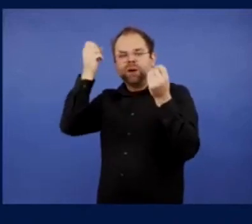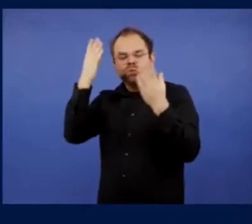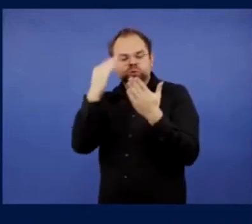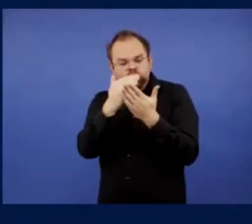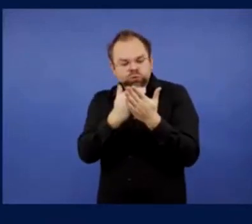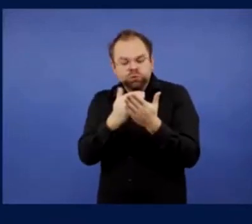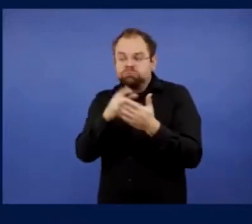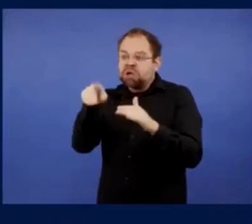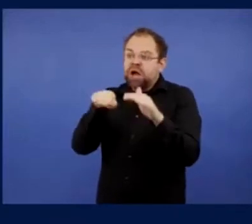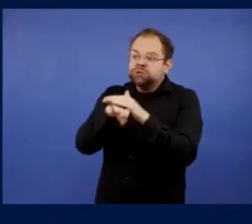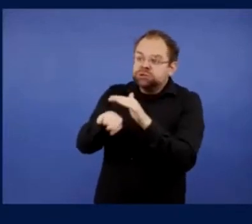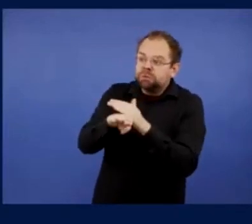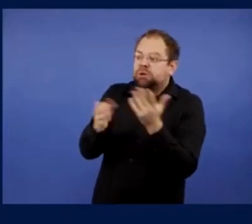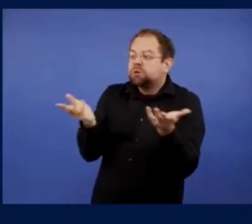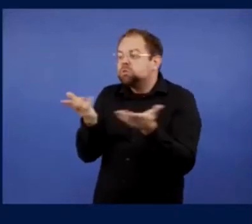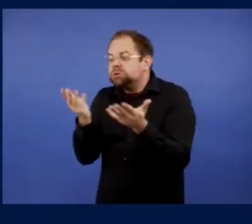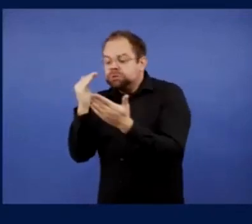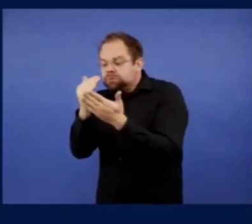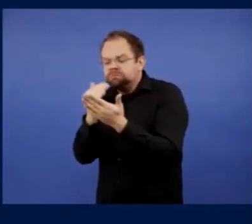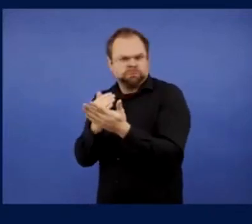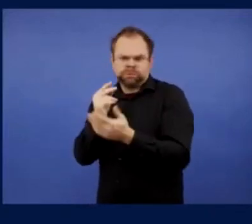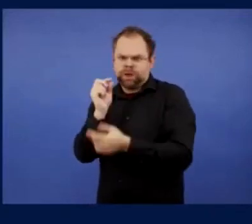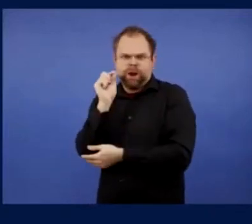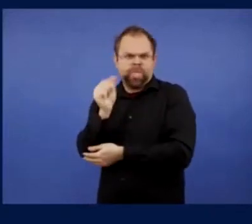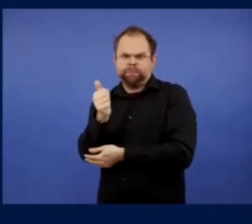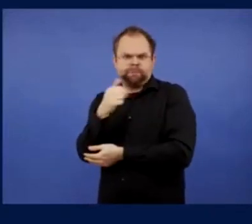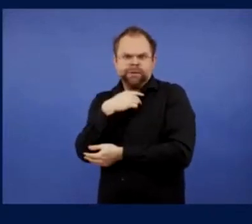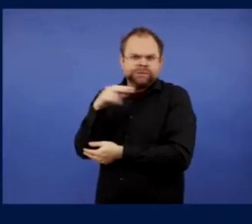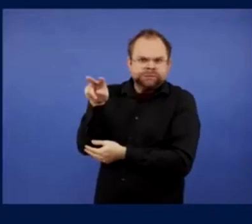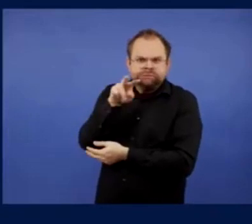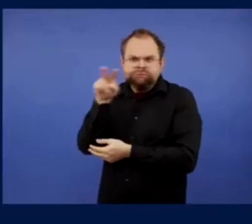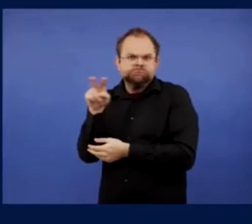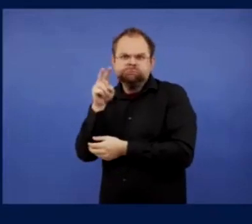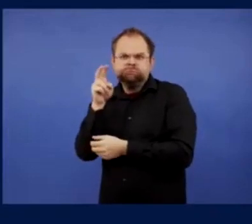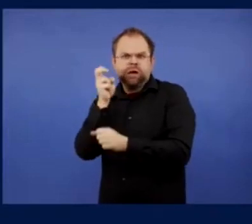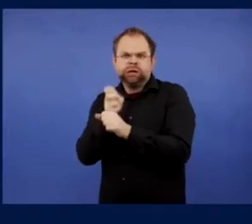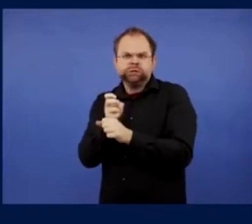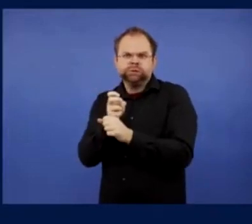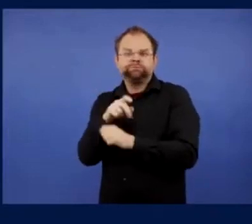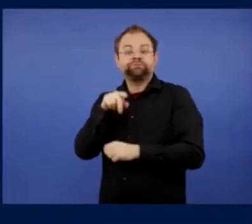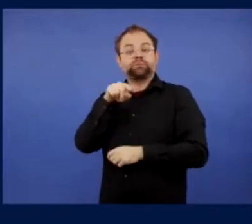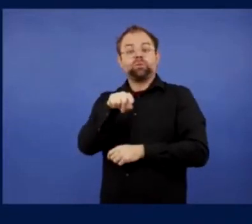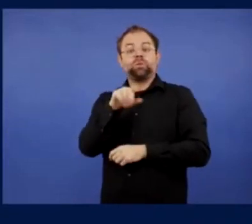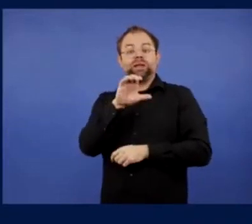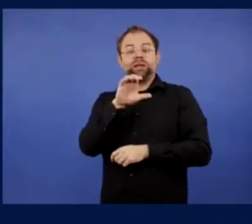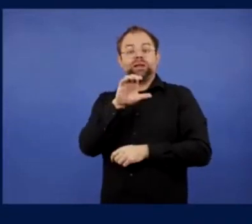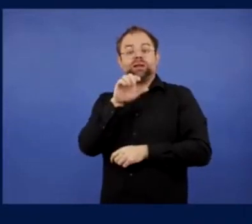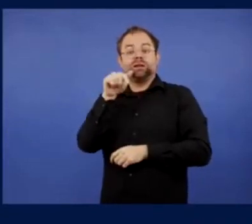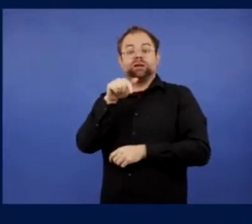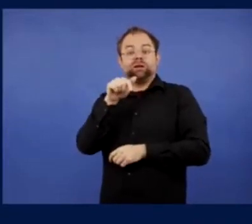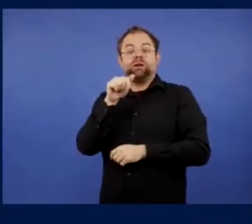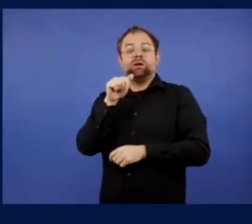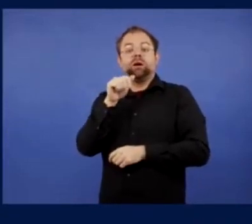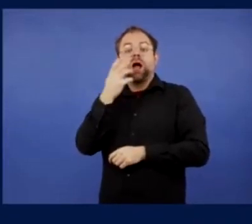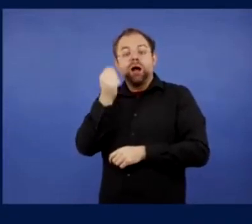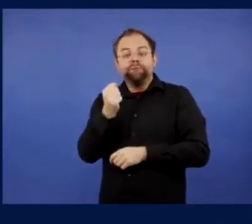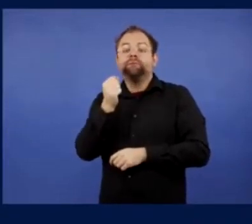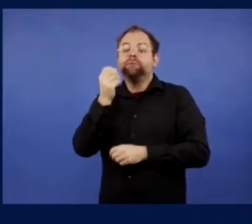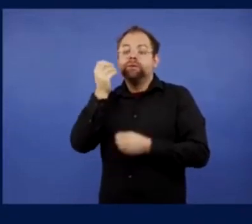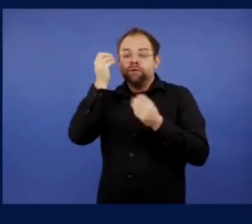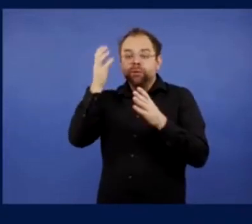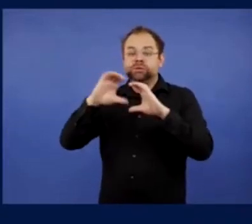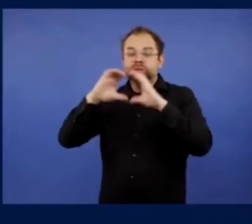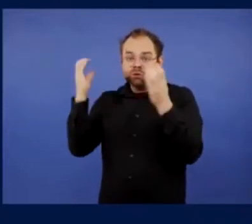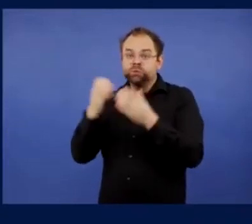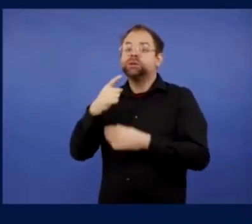went to Genk. Got sent off in the city centre. There was no transport. I had two miles to go on an electric wheelchair. That was like running out of